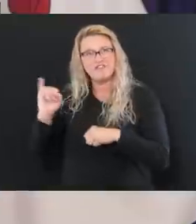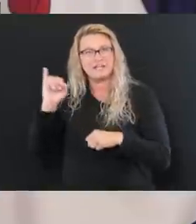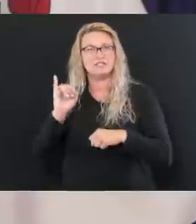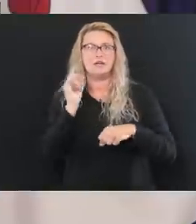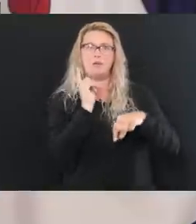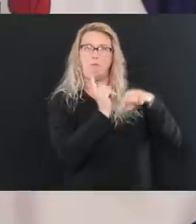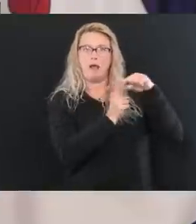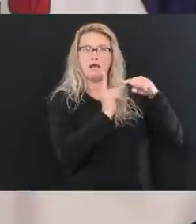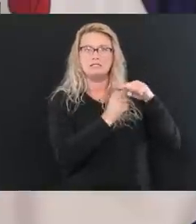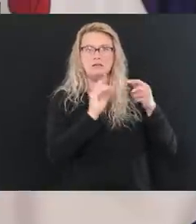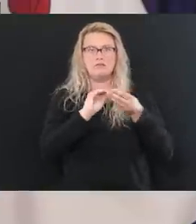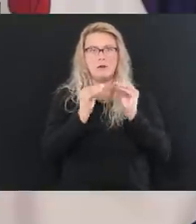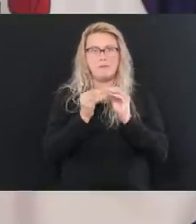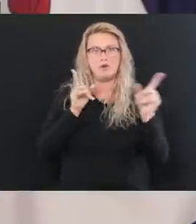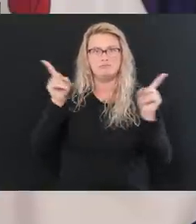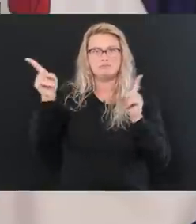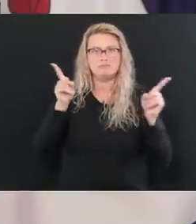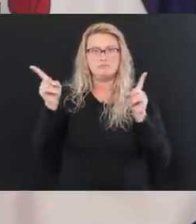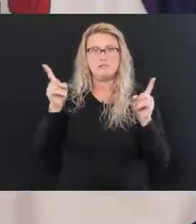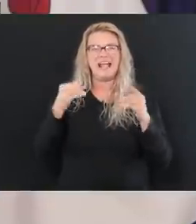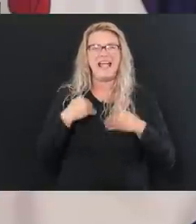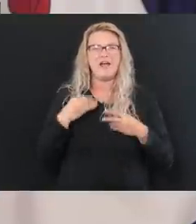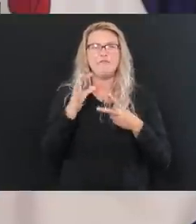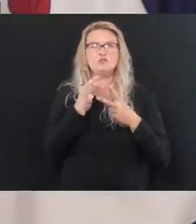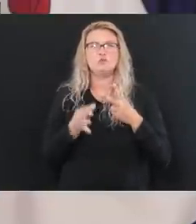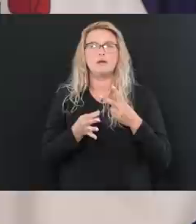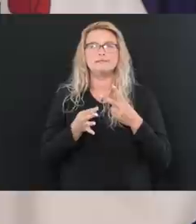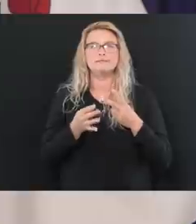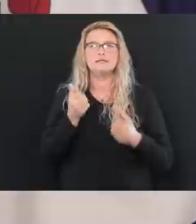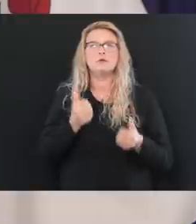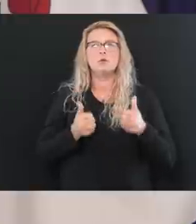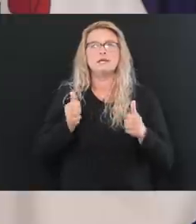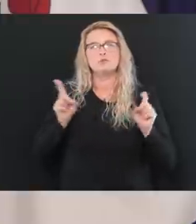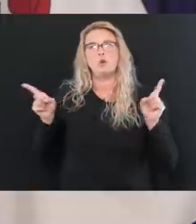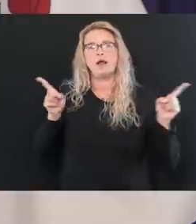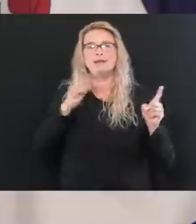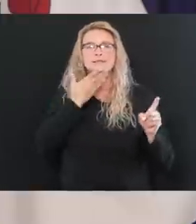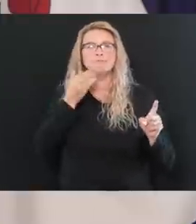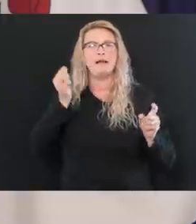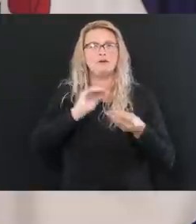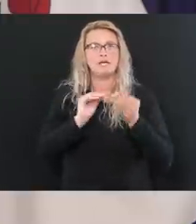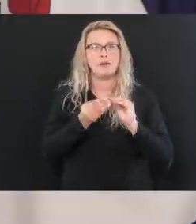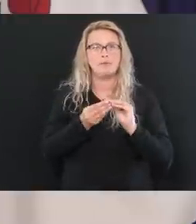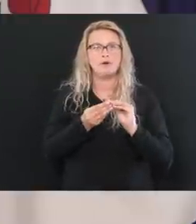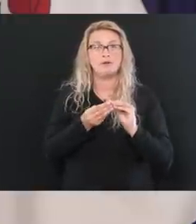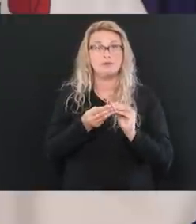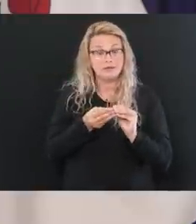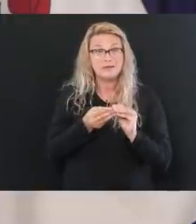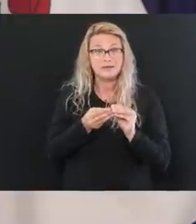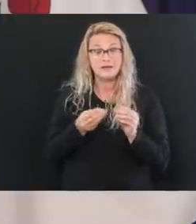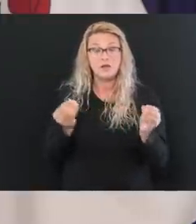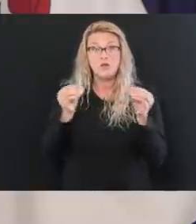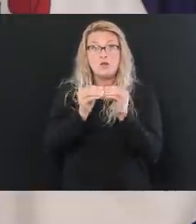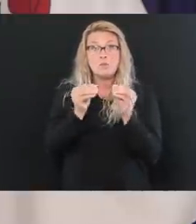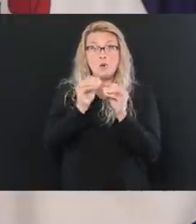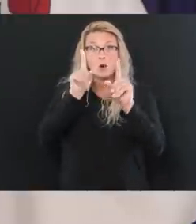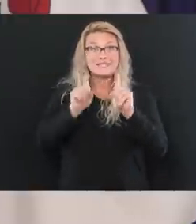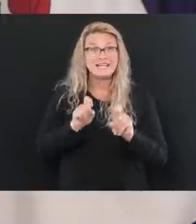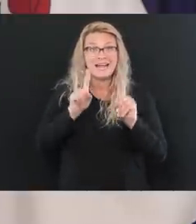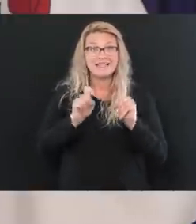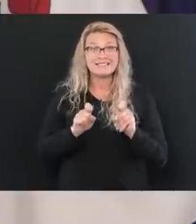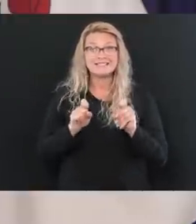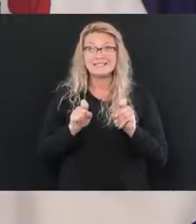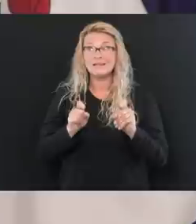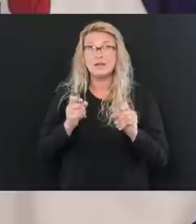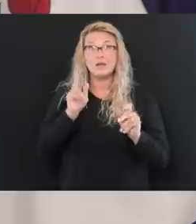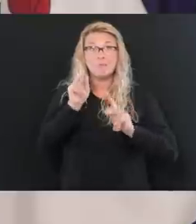two that encourages us to test. Because the more that we we're we're going to find out